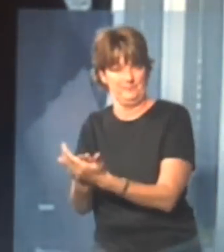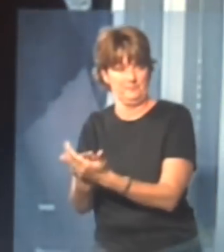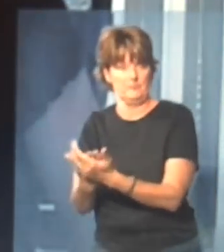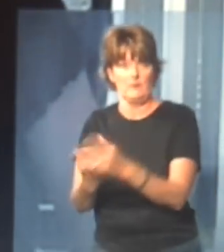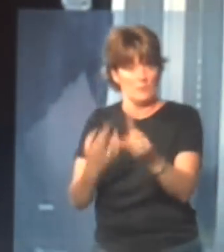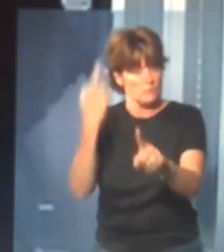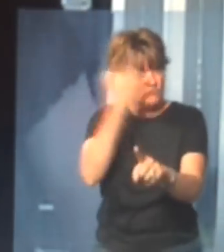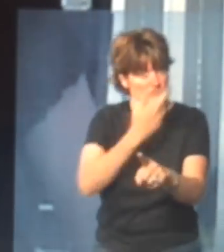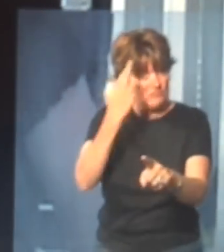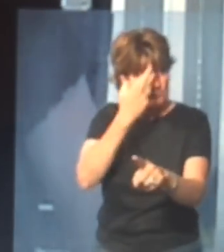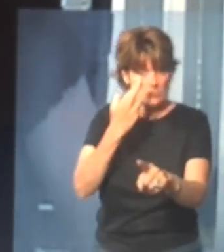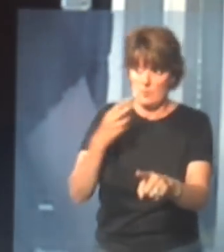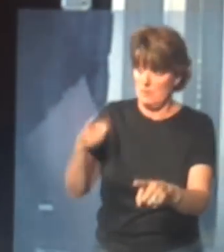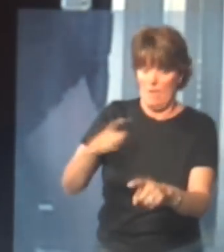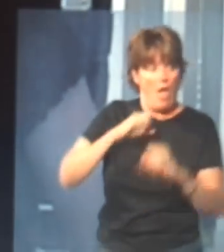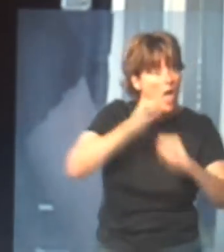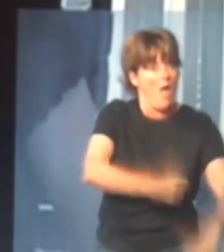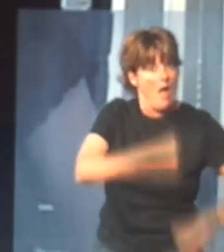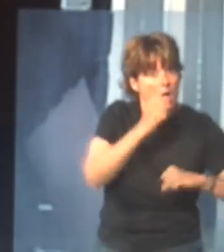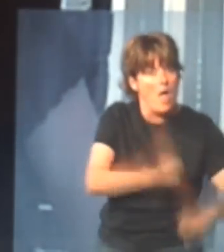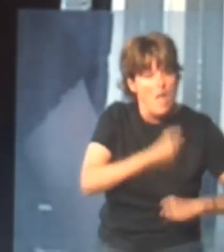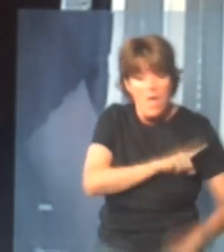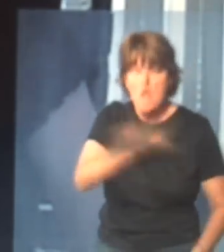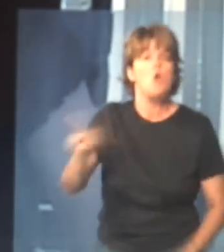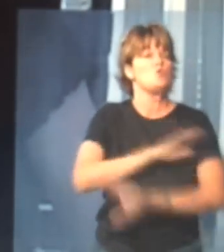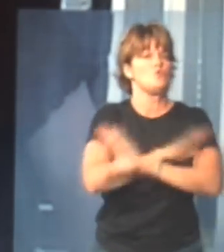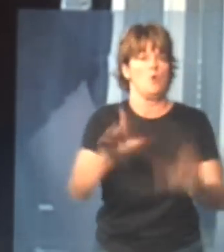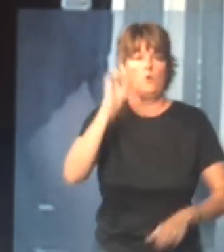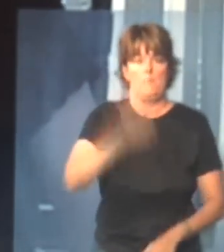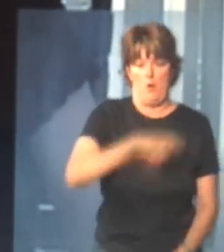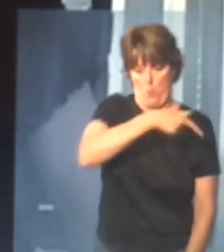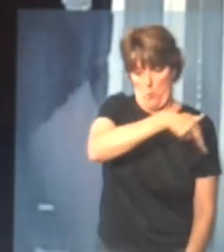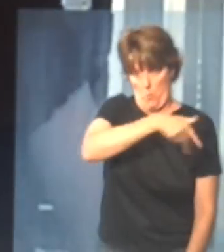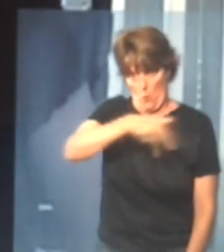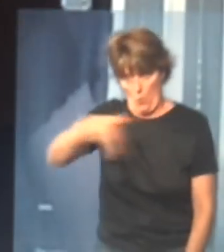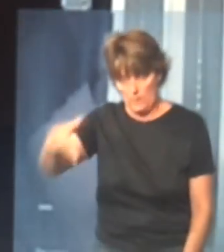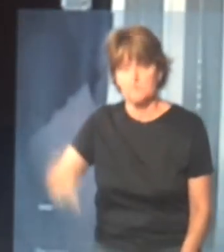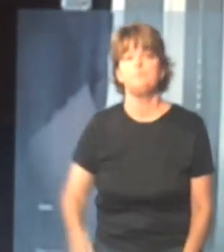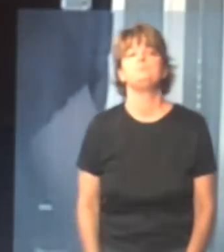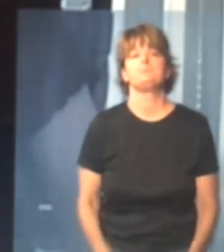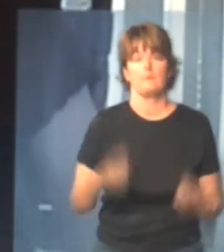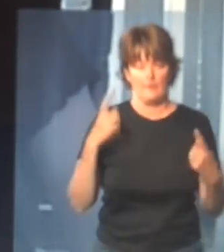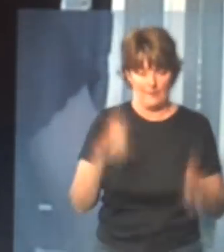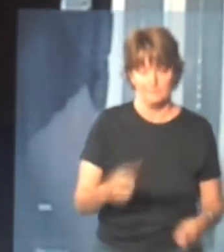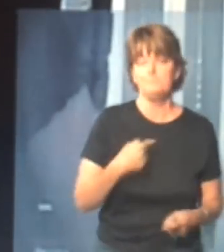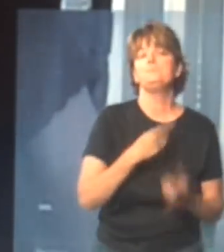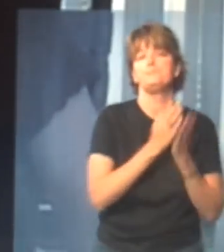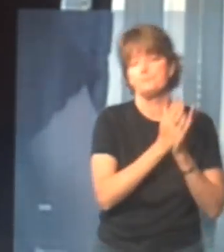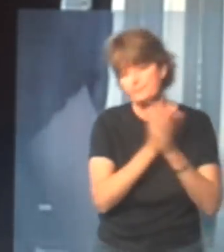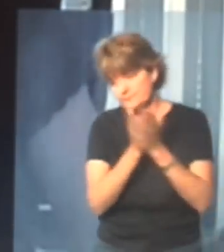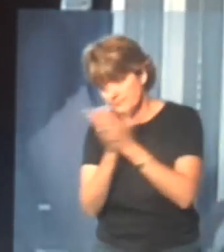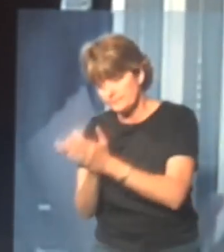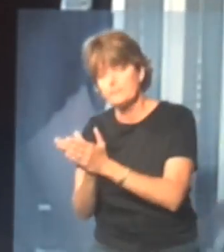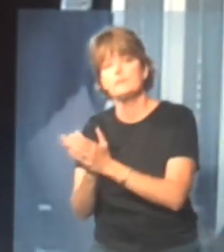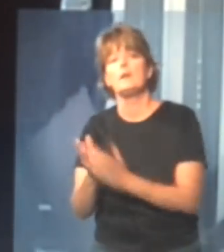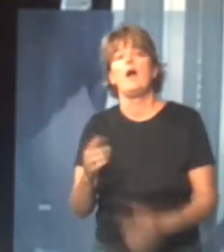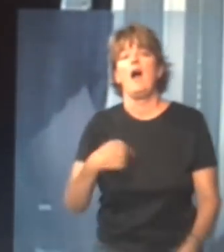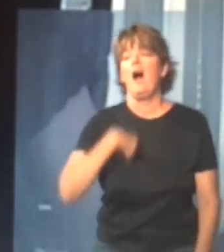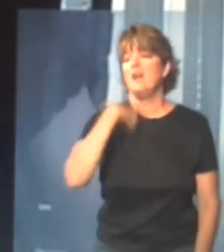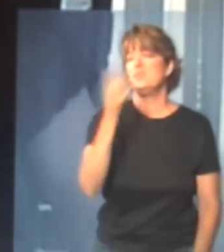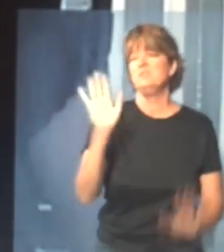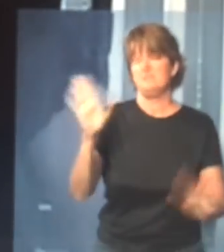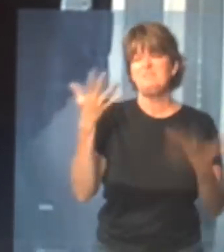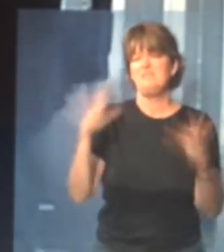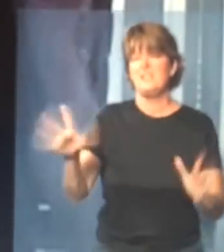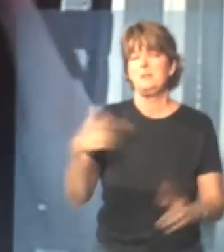because I was not going to let anybody canoe me over to the other side, so they canoed me over to the other side, and I told them, I said, I'm going back